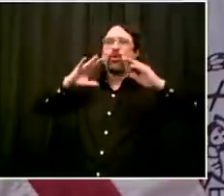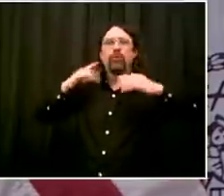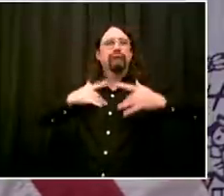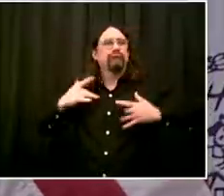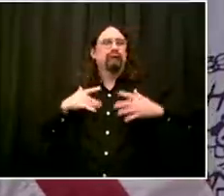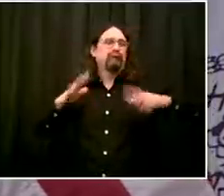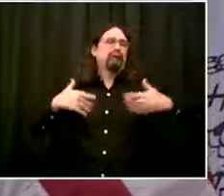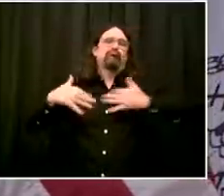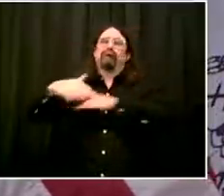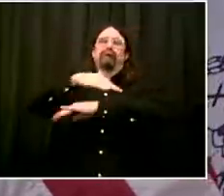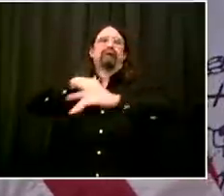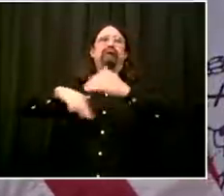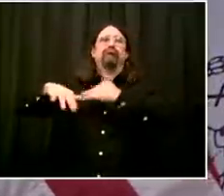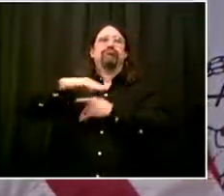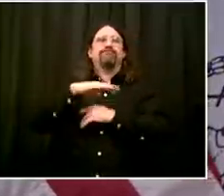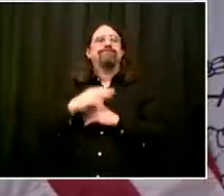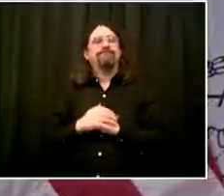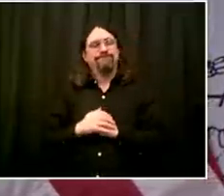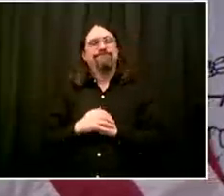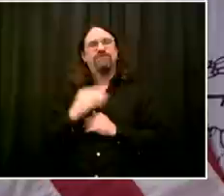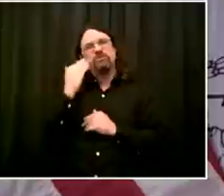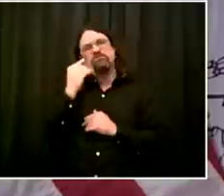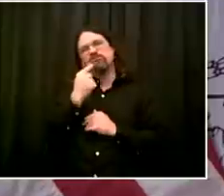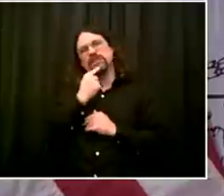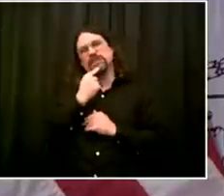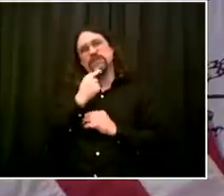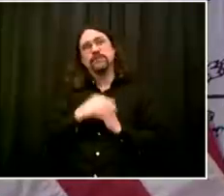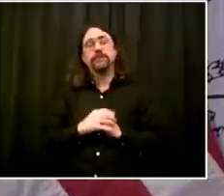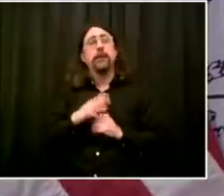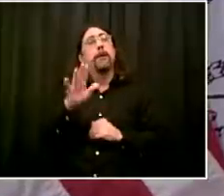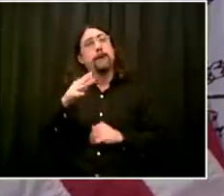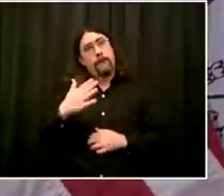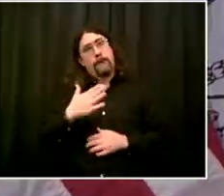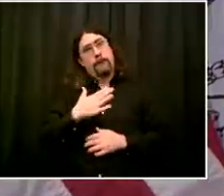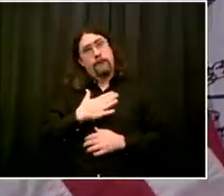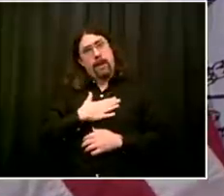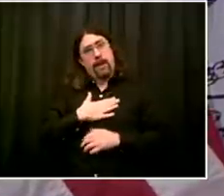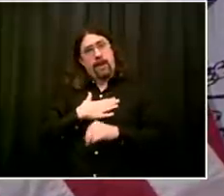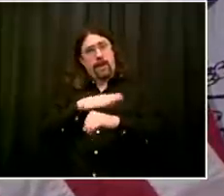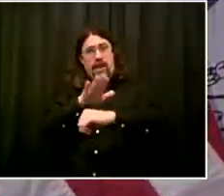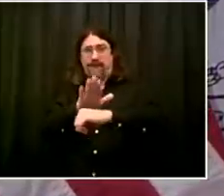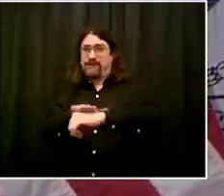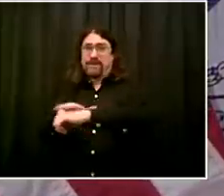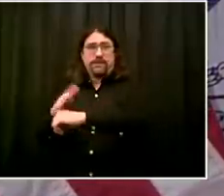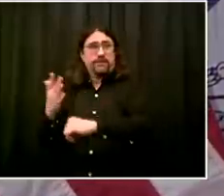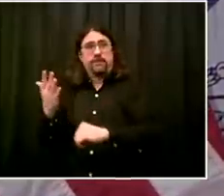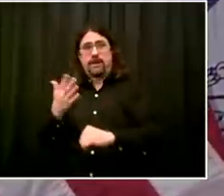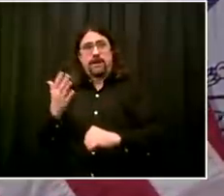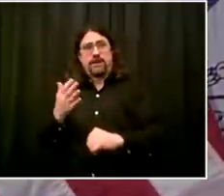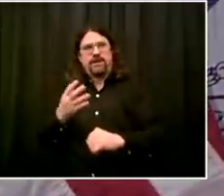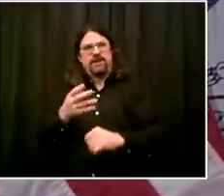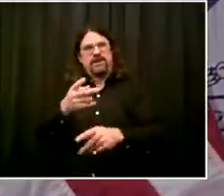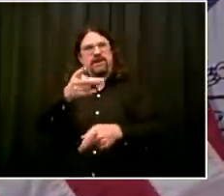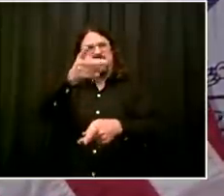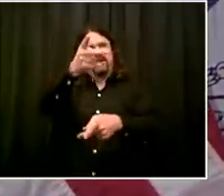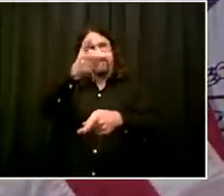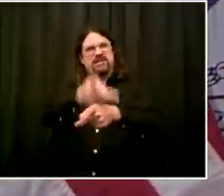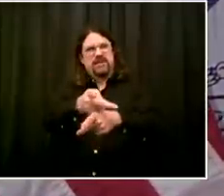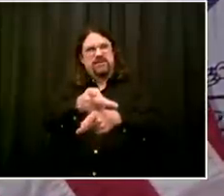you know, want to really follow these basic rules that are working because we've got to play the long game here, Matt. It's